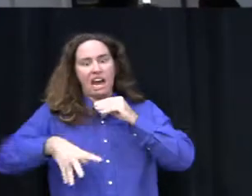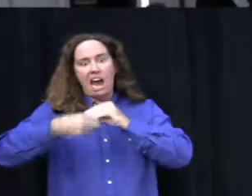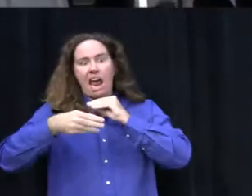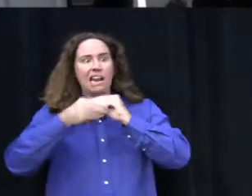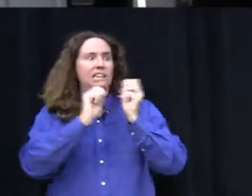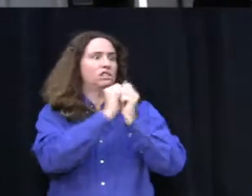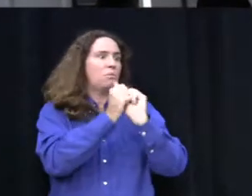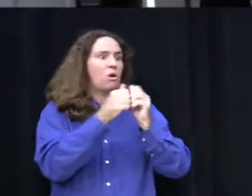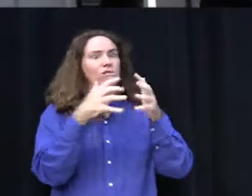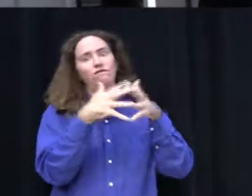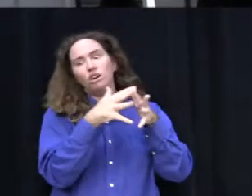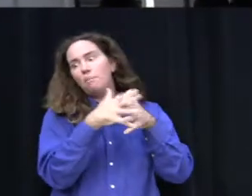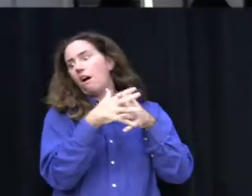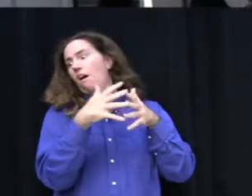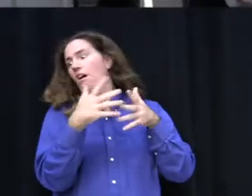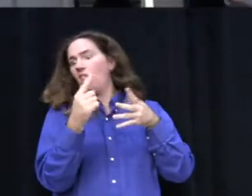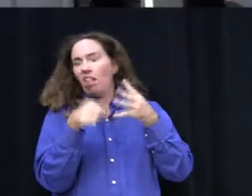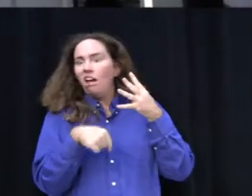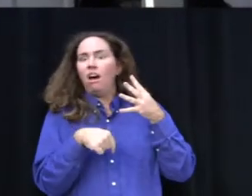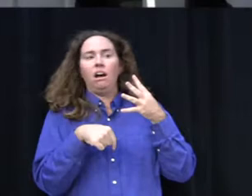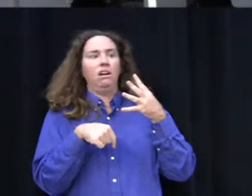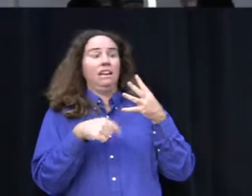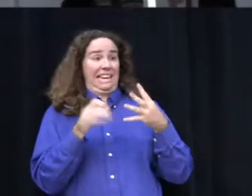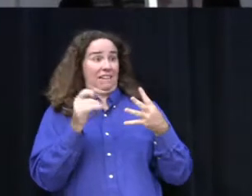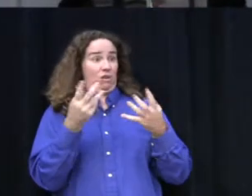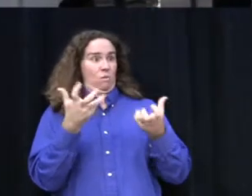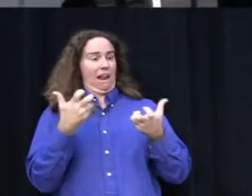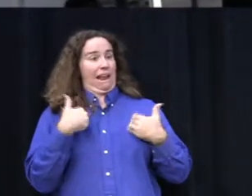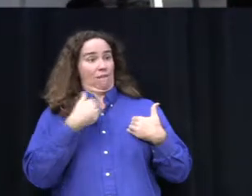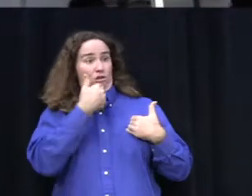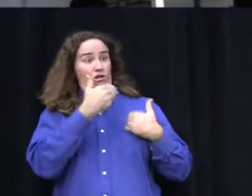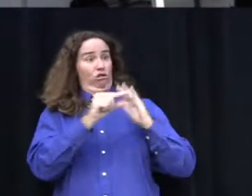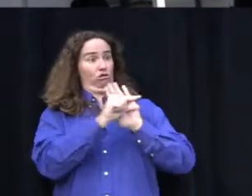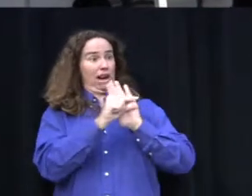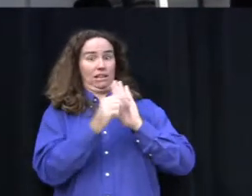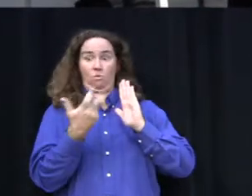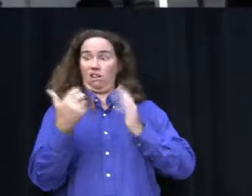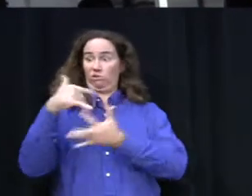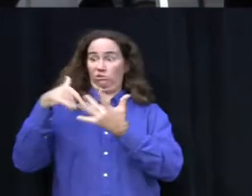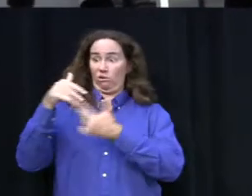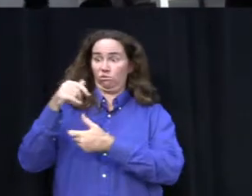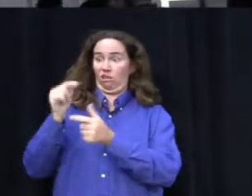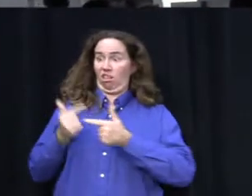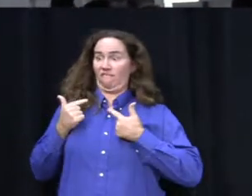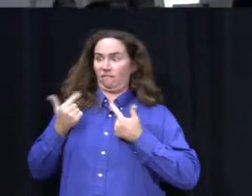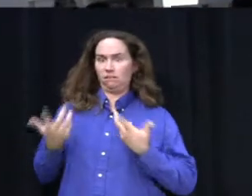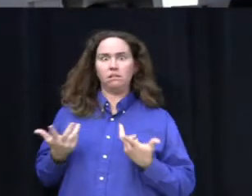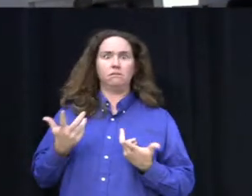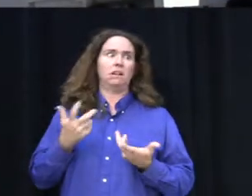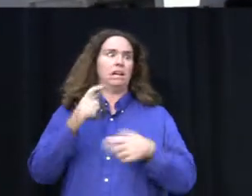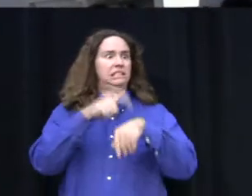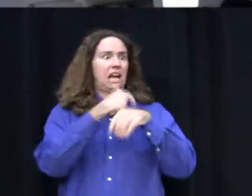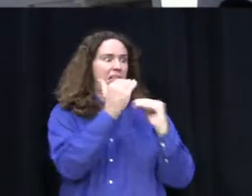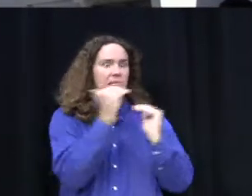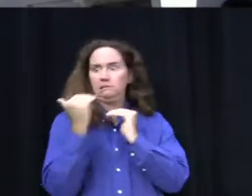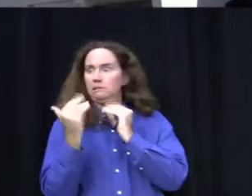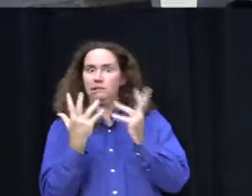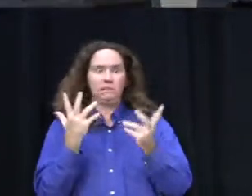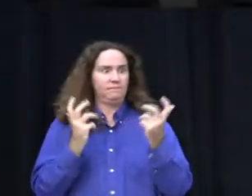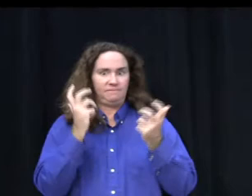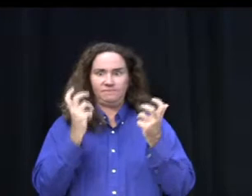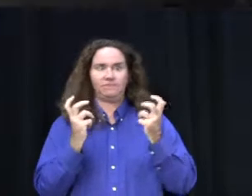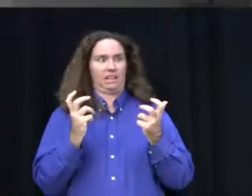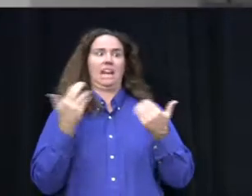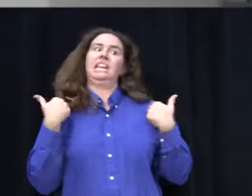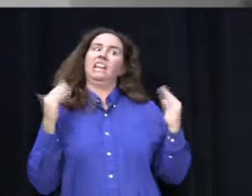activities like football and all that stuff. So if you want to have good grades and you want to have a social life, you have to do a lot of time management and you're going to have to give up some